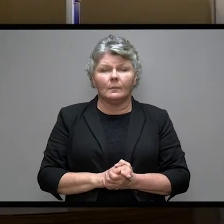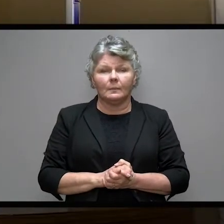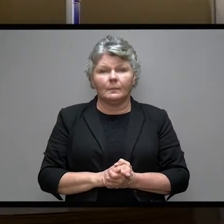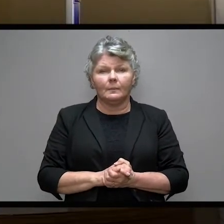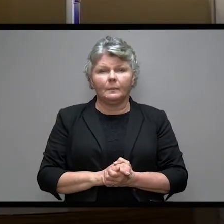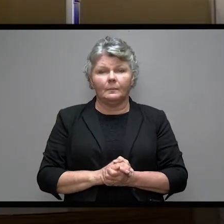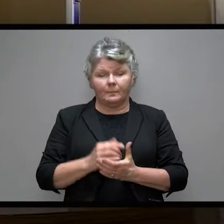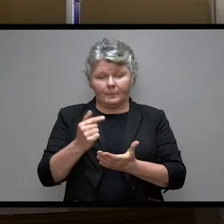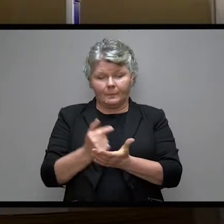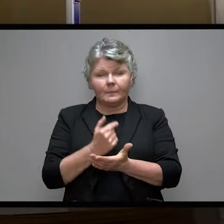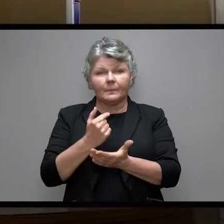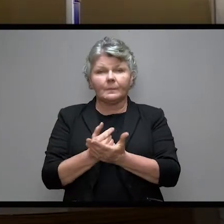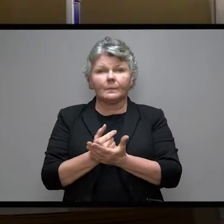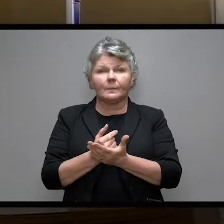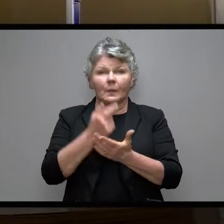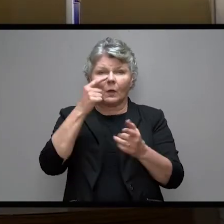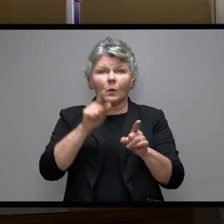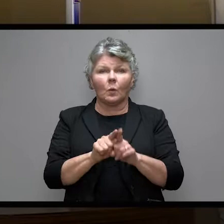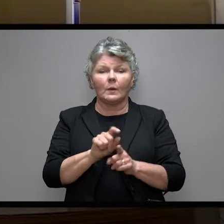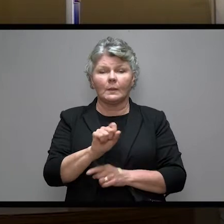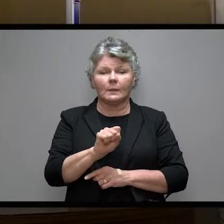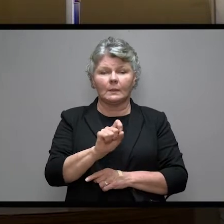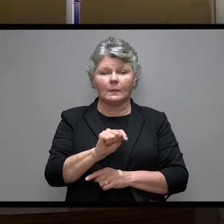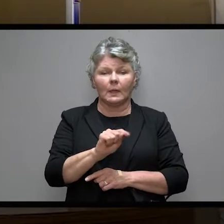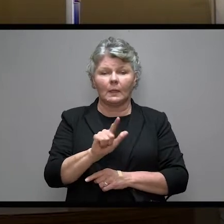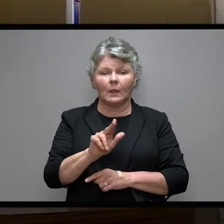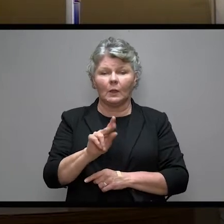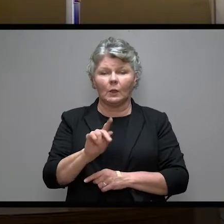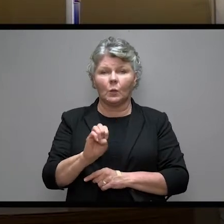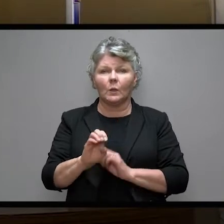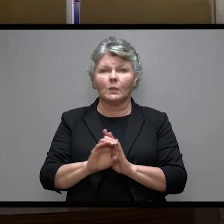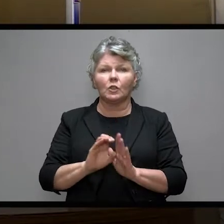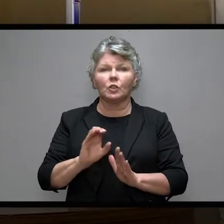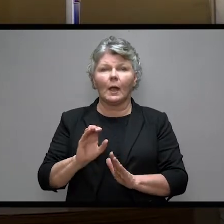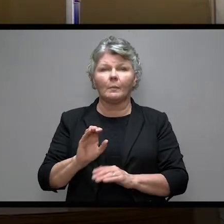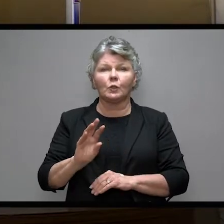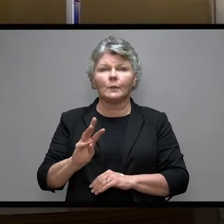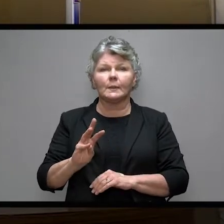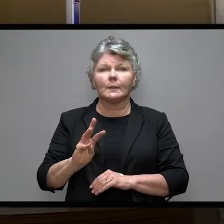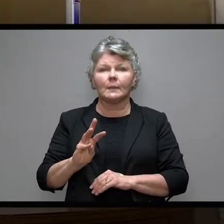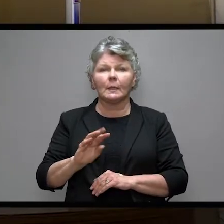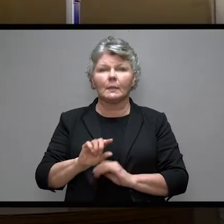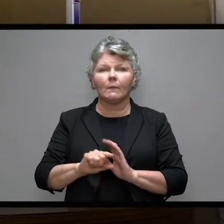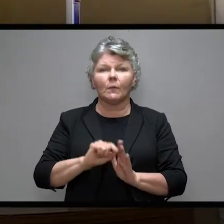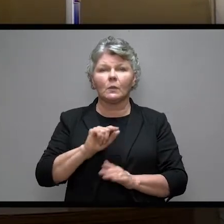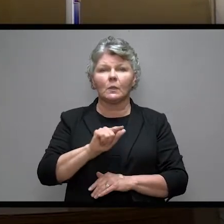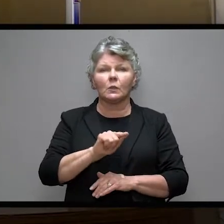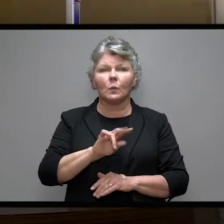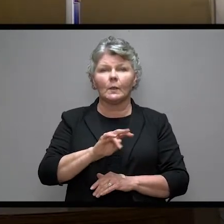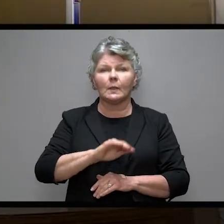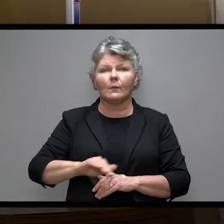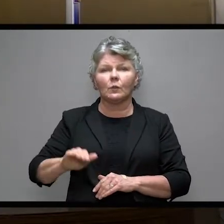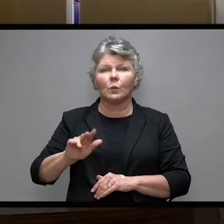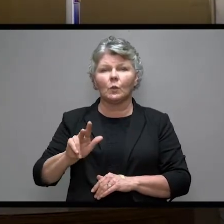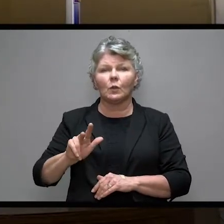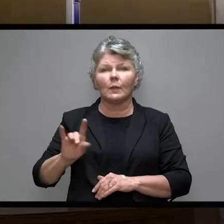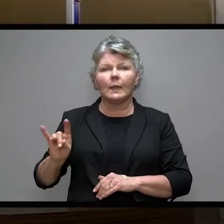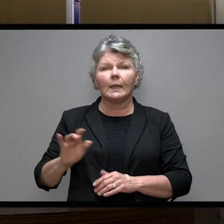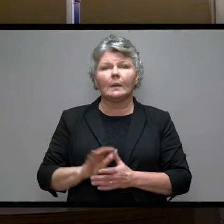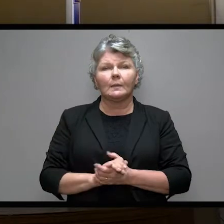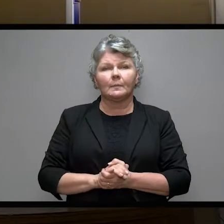And the Holy Gospel, according to St. Luke, chapter 6, verses 27 through 38.